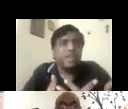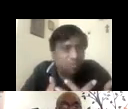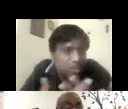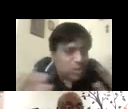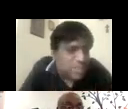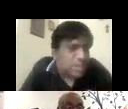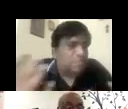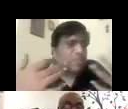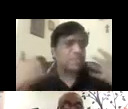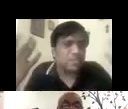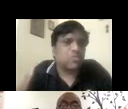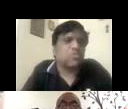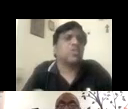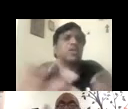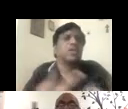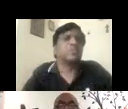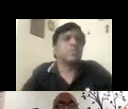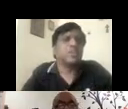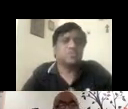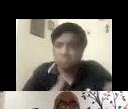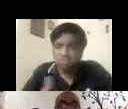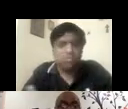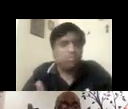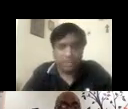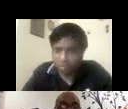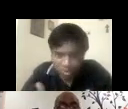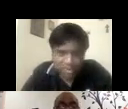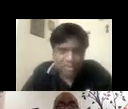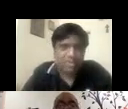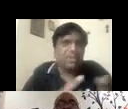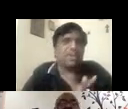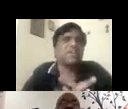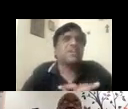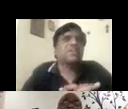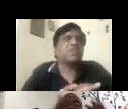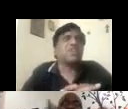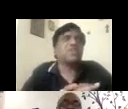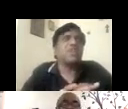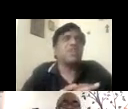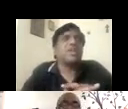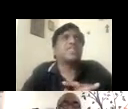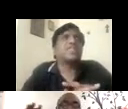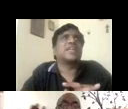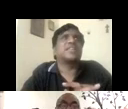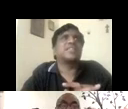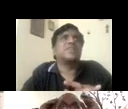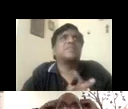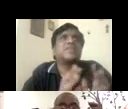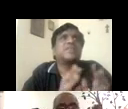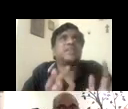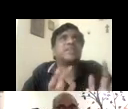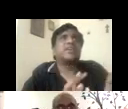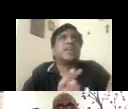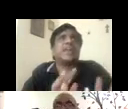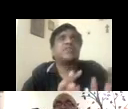in a virtual setup, which is through Zoom, like, like the way we are talking today, exactly the same,